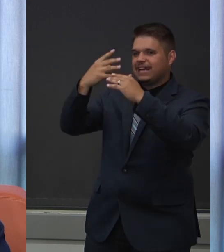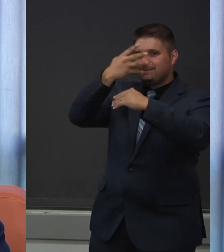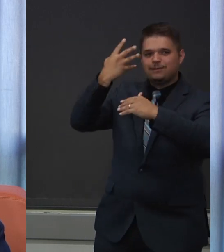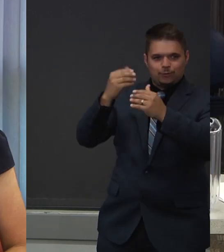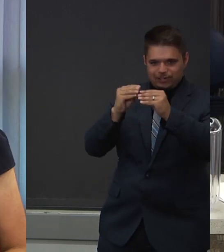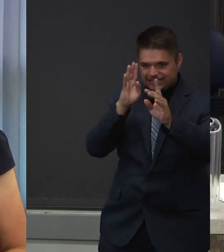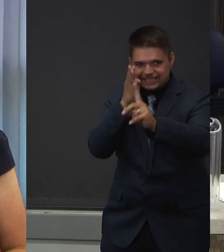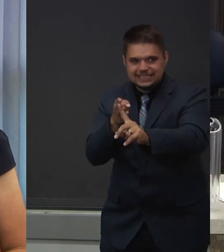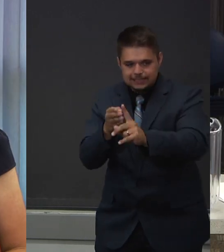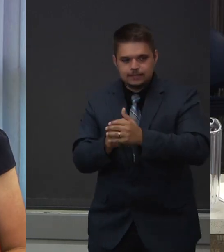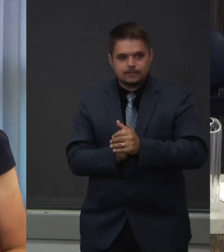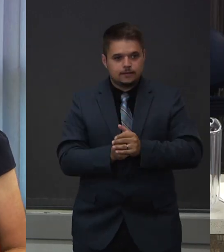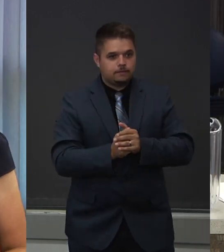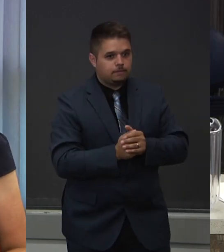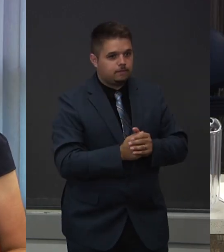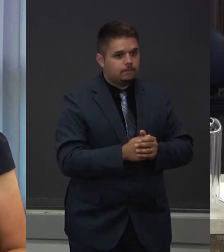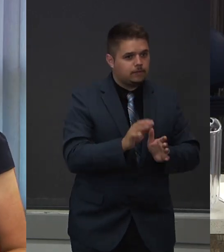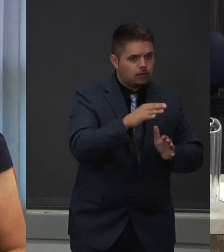that?